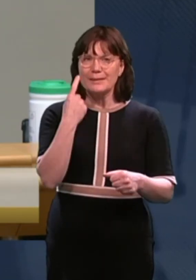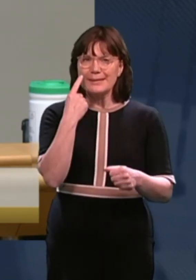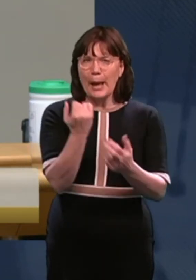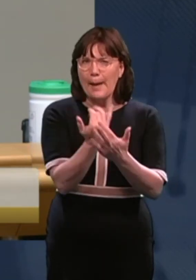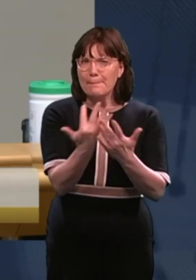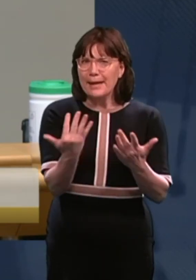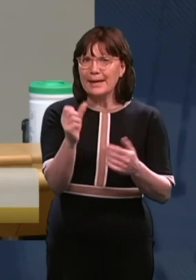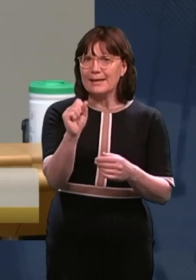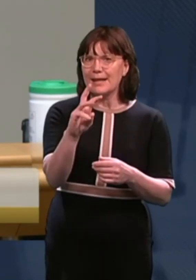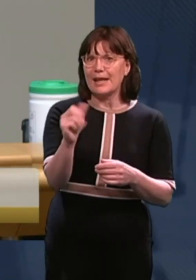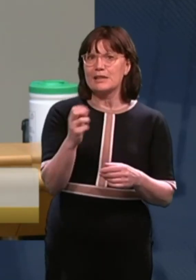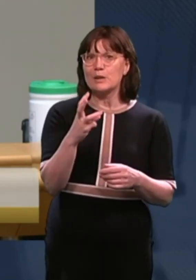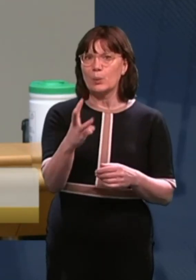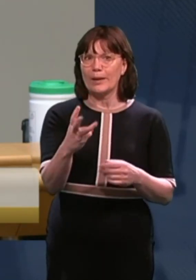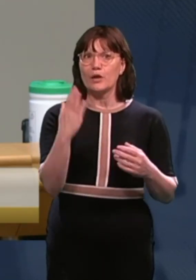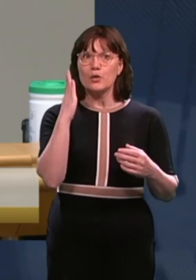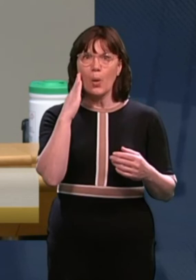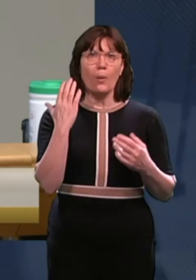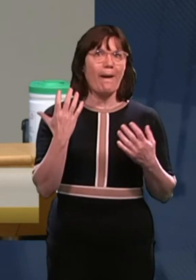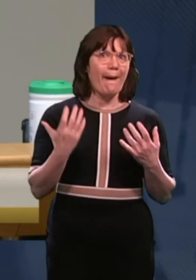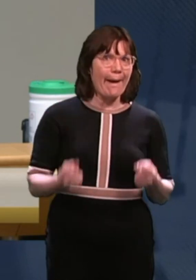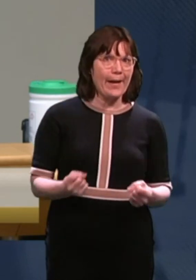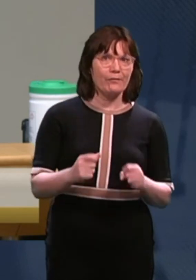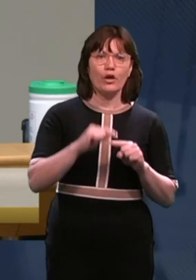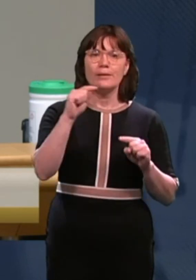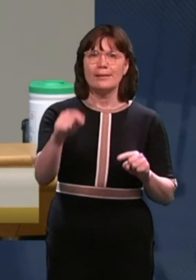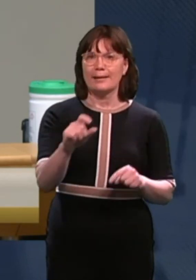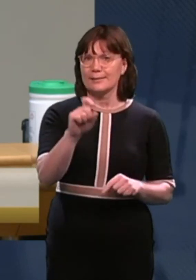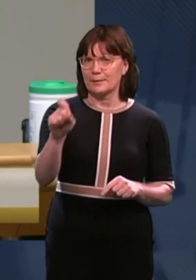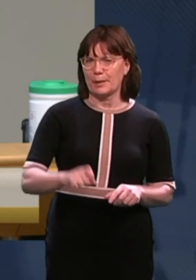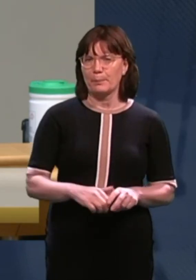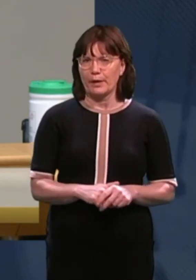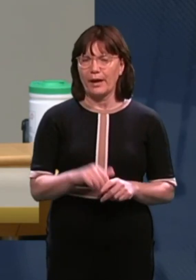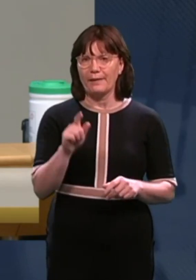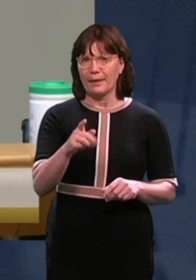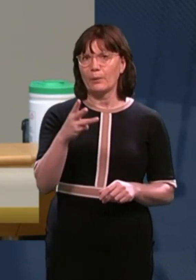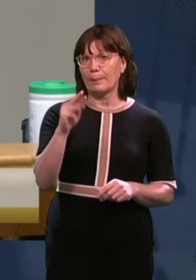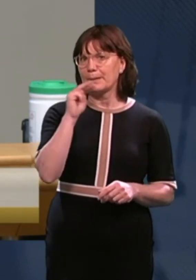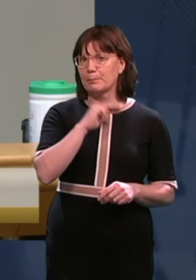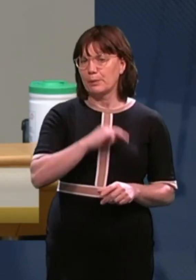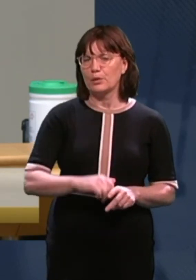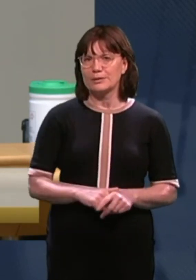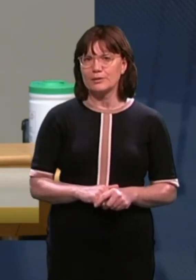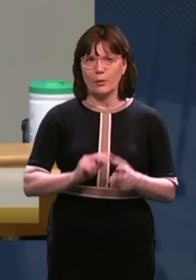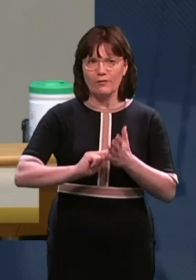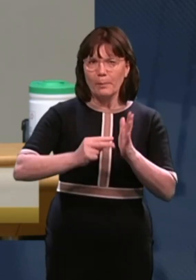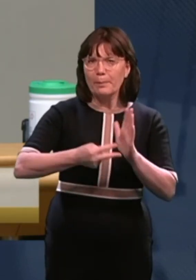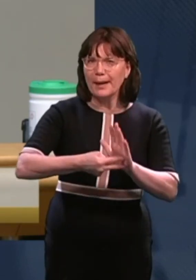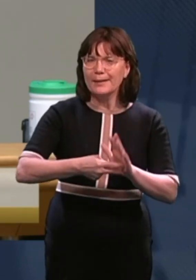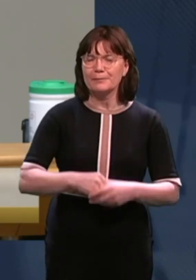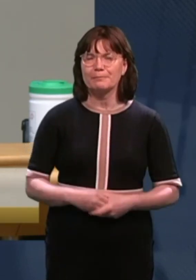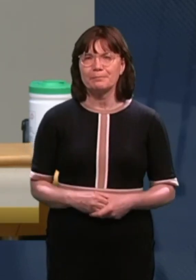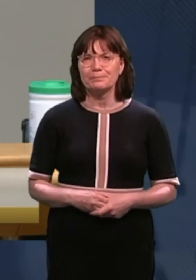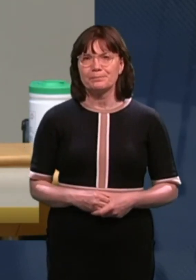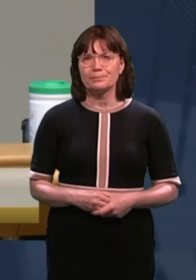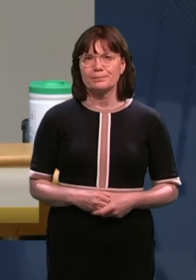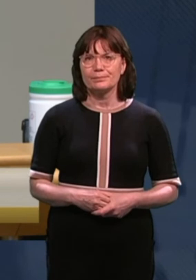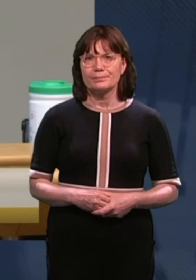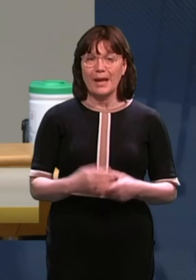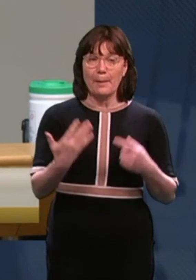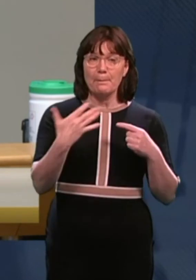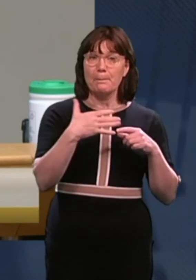S&As they will have for next term, which would be important. And I think it's important to say as well that in mainstream,